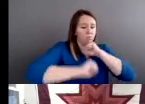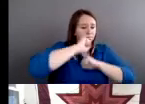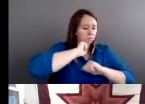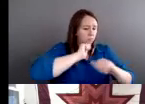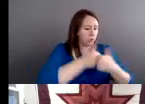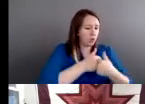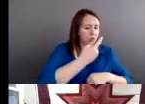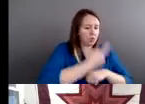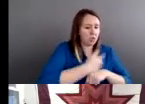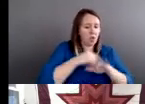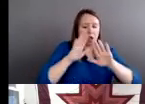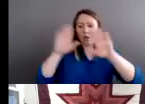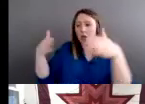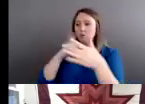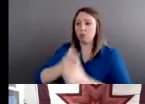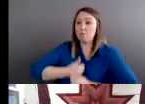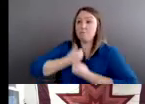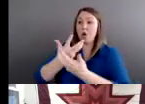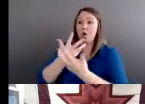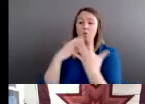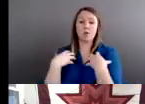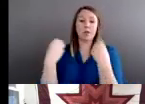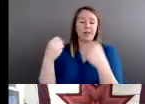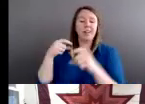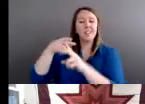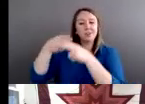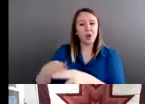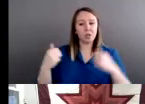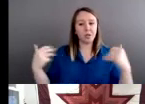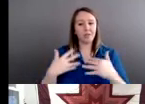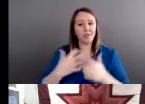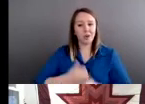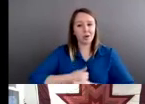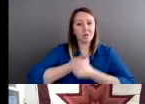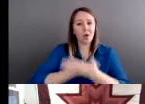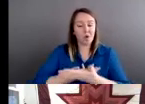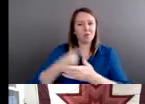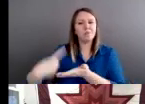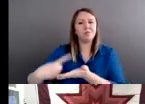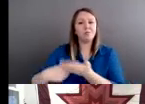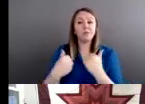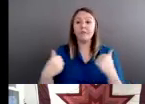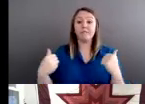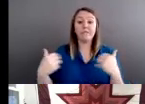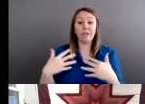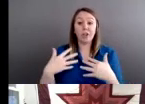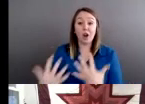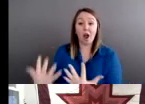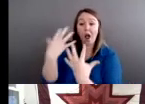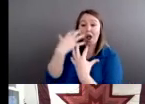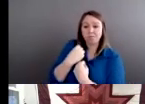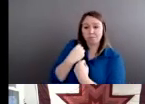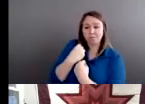wonderful poem called The Fear Poem. She talks about that fear cannot take over us. So I want to share that with you.